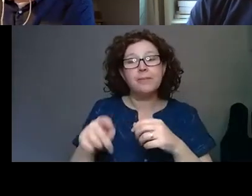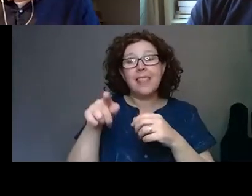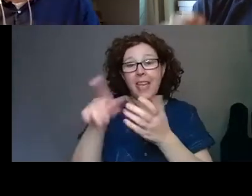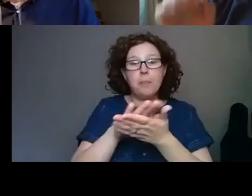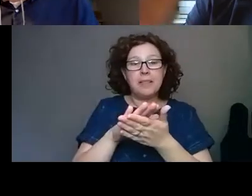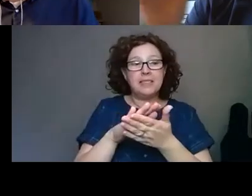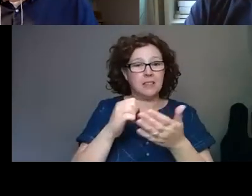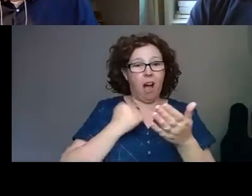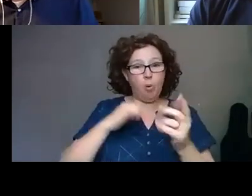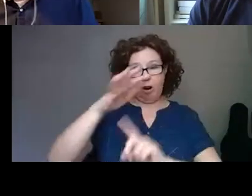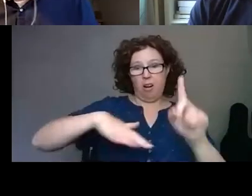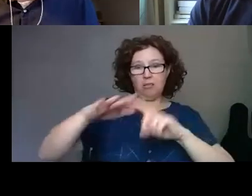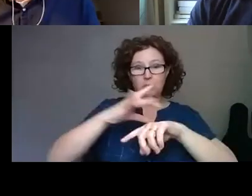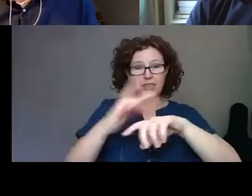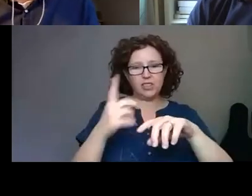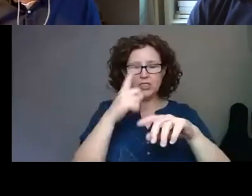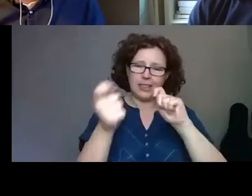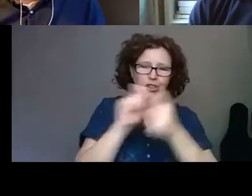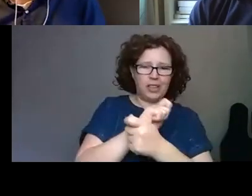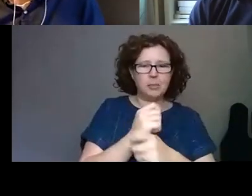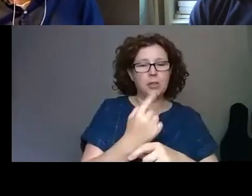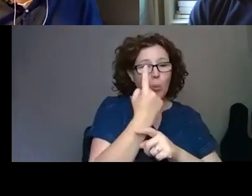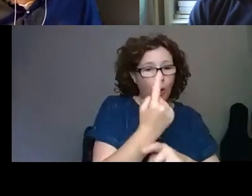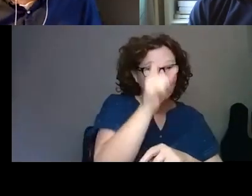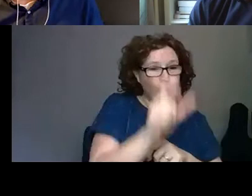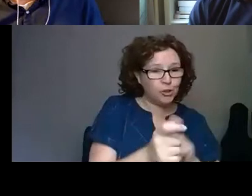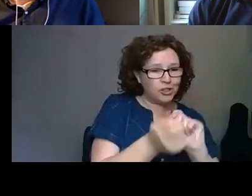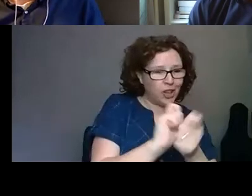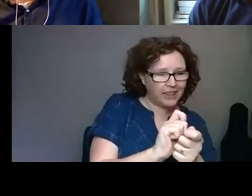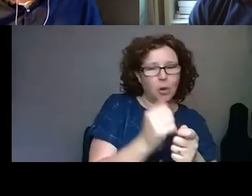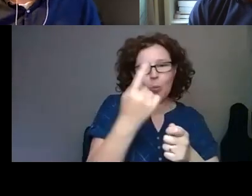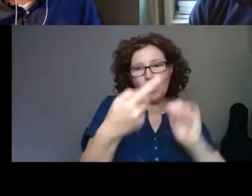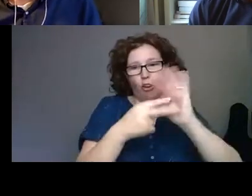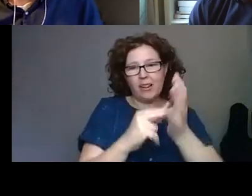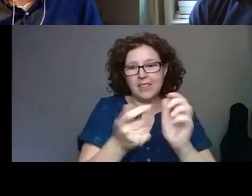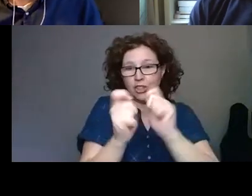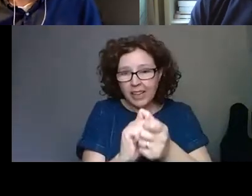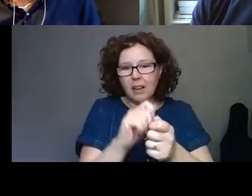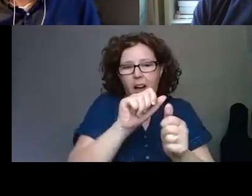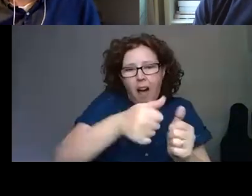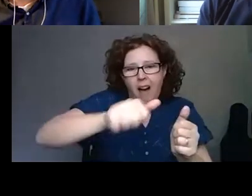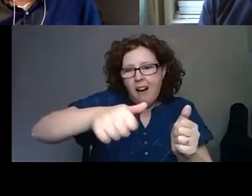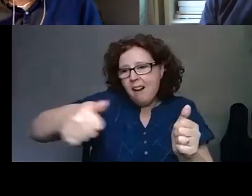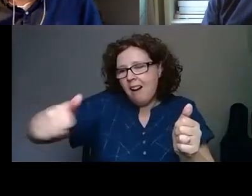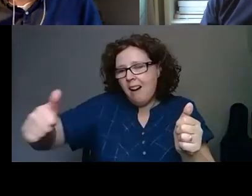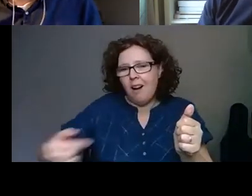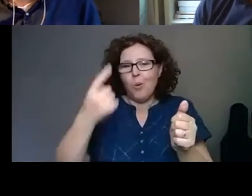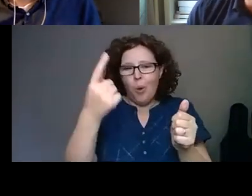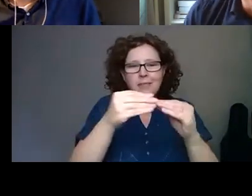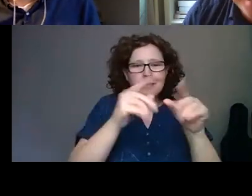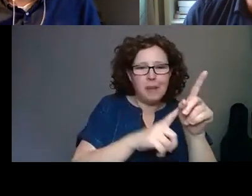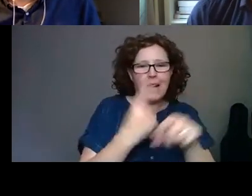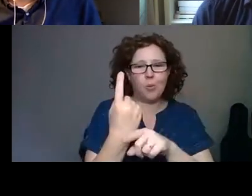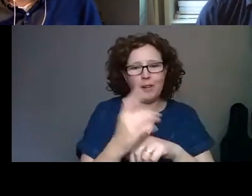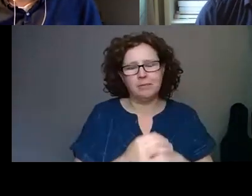sector, one institution at a time, one person at a time, one by one. I'm so pleased to